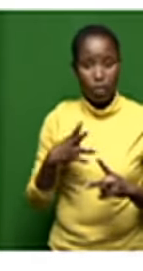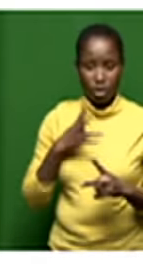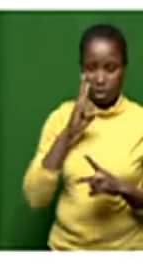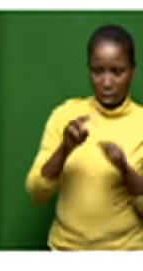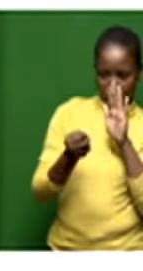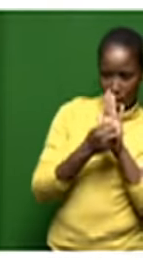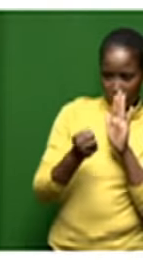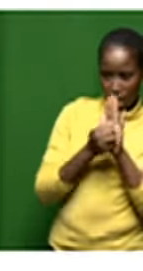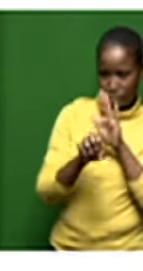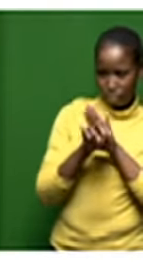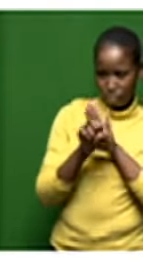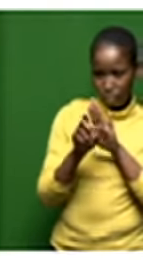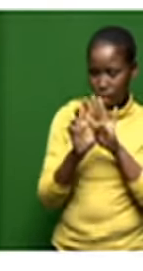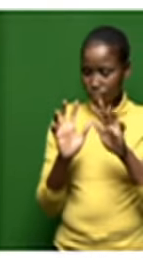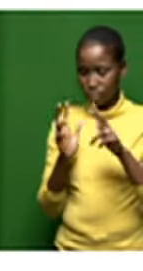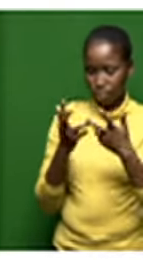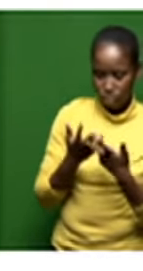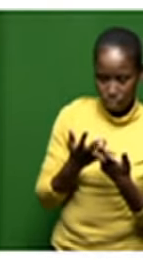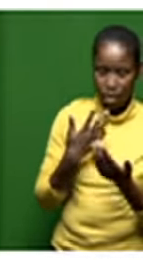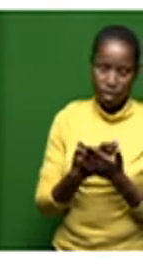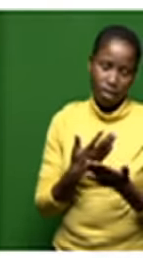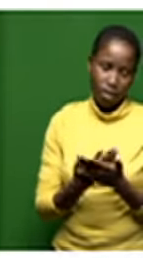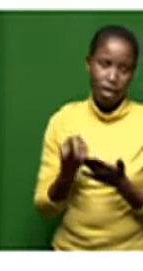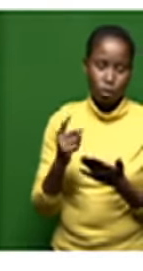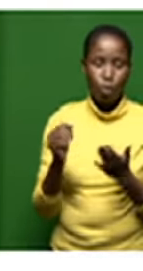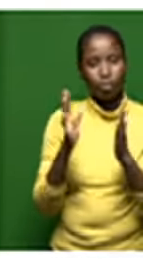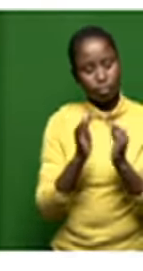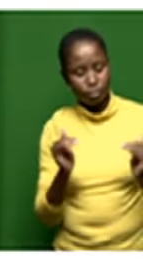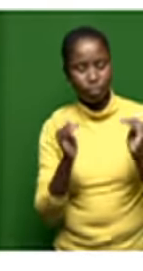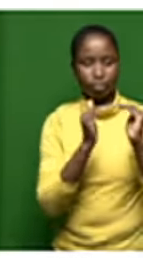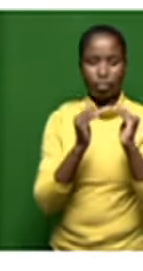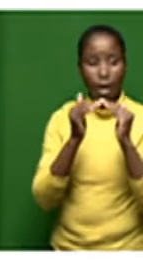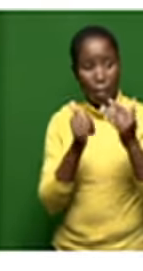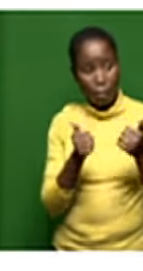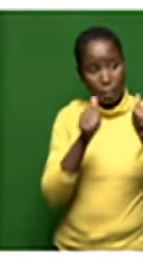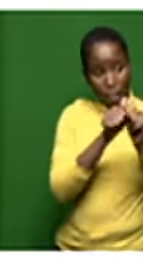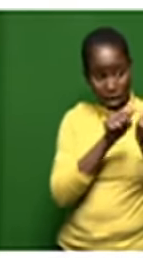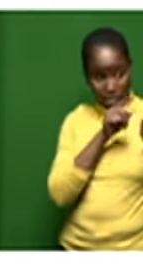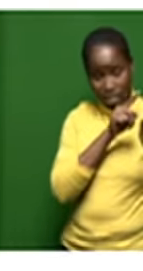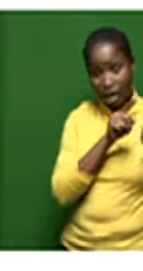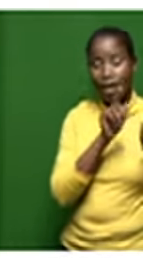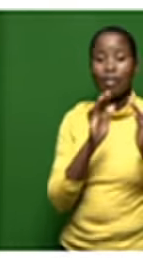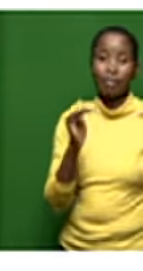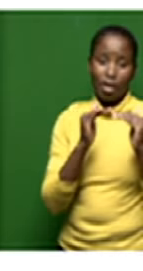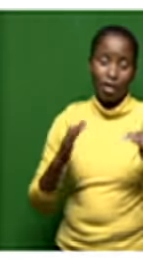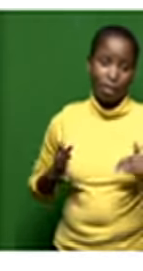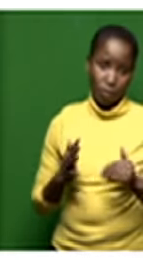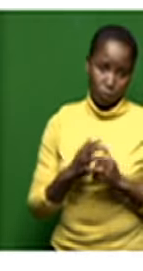we proceed finalizing the issue of the strategic equity partner so we are utilizing the uh working capital